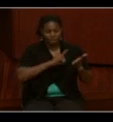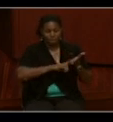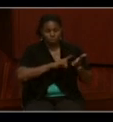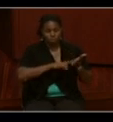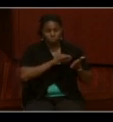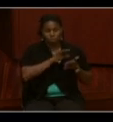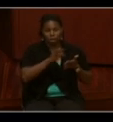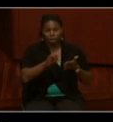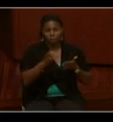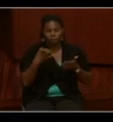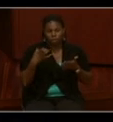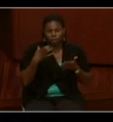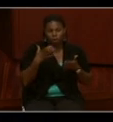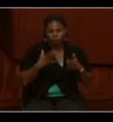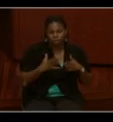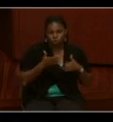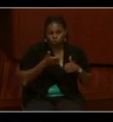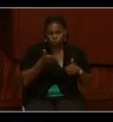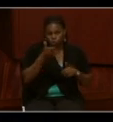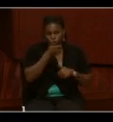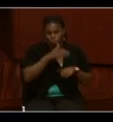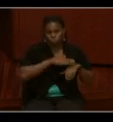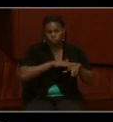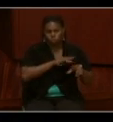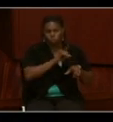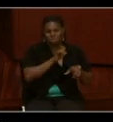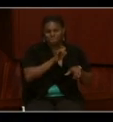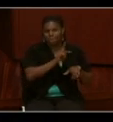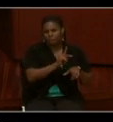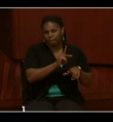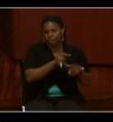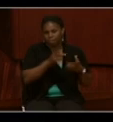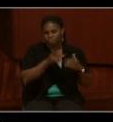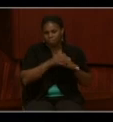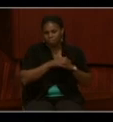who are on deck making the entries.